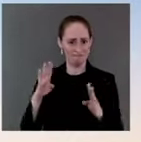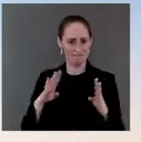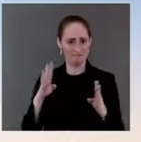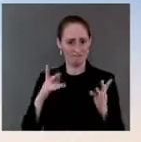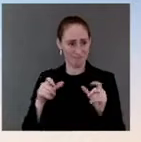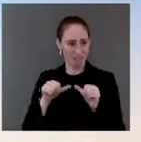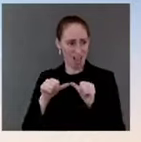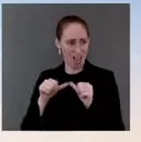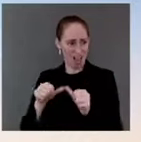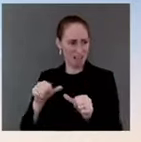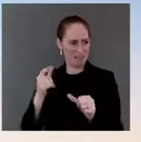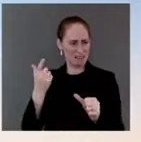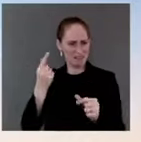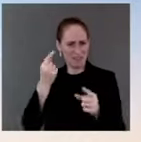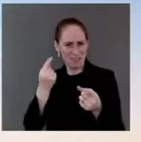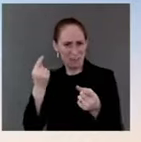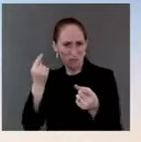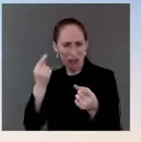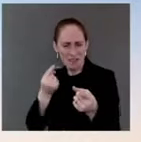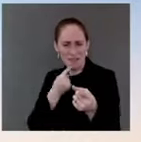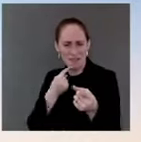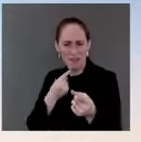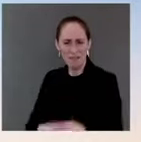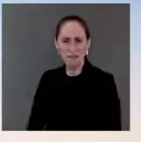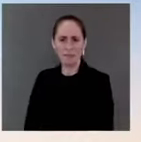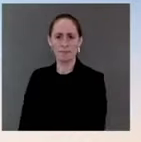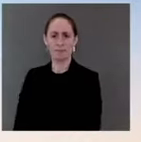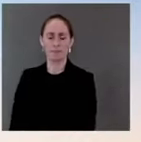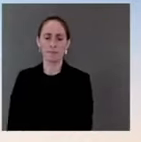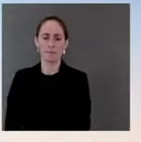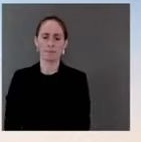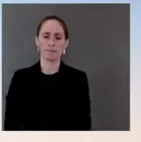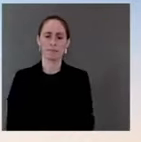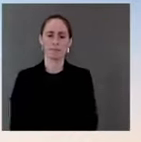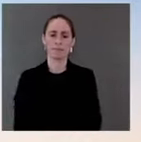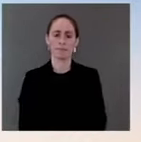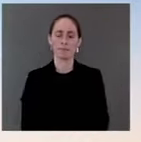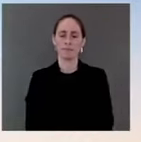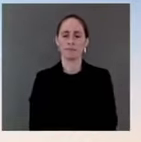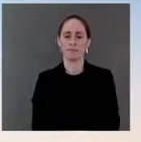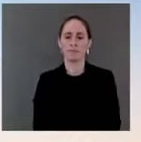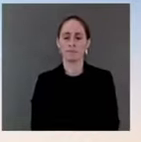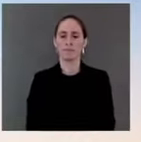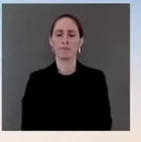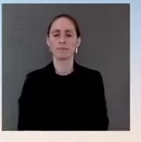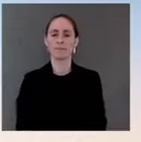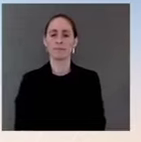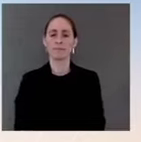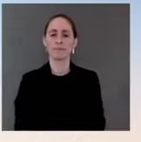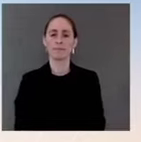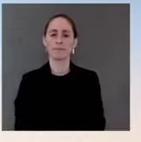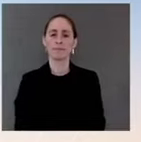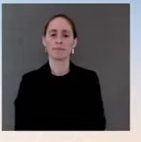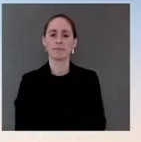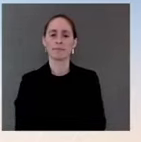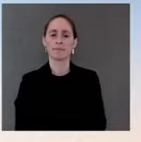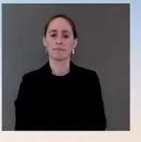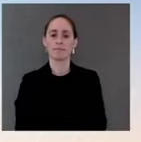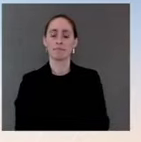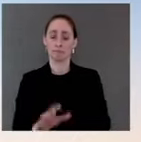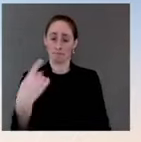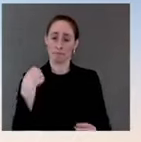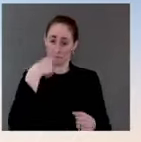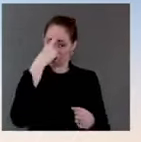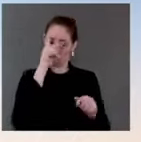data, right? They look at it through how things are impacting their lives. So what they can know is that gas prices are coming down.